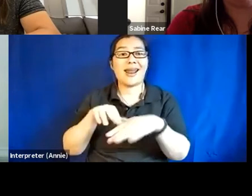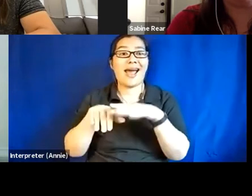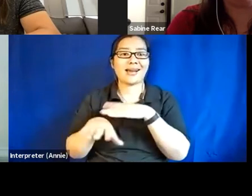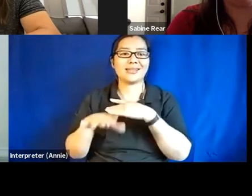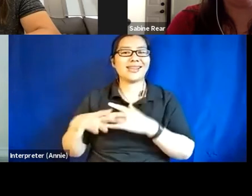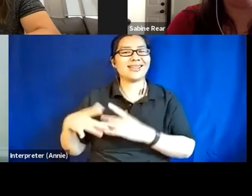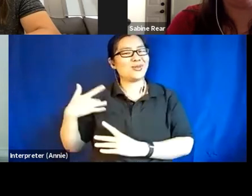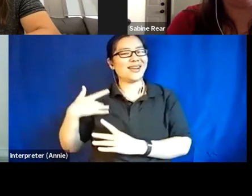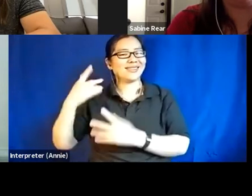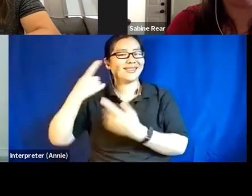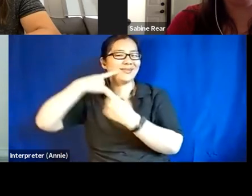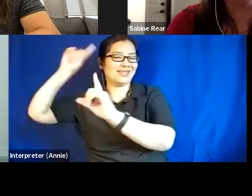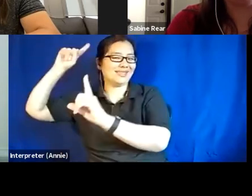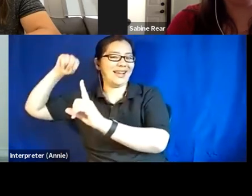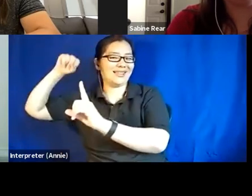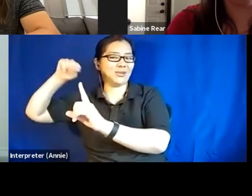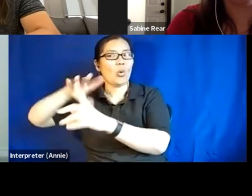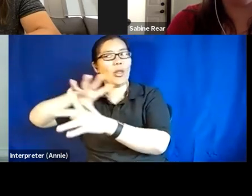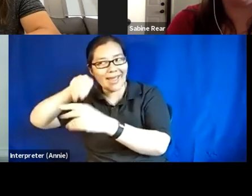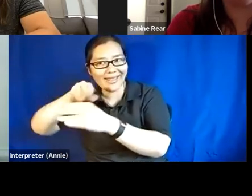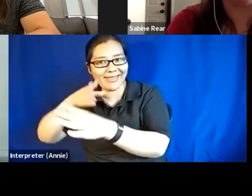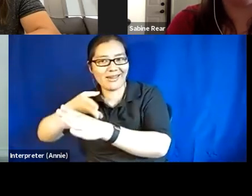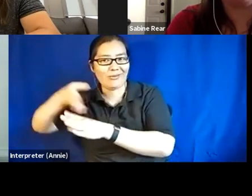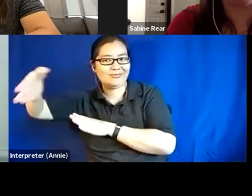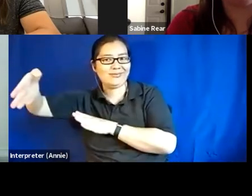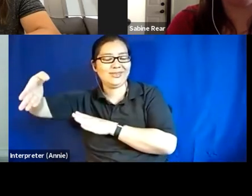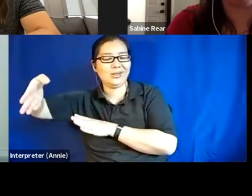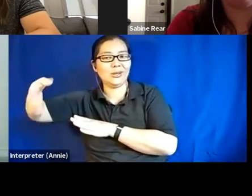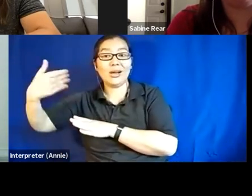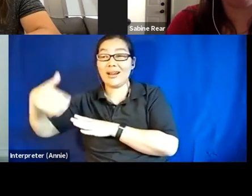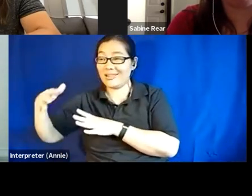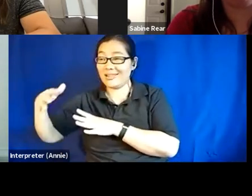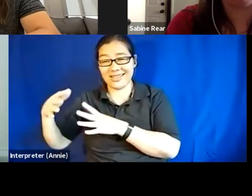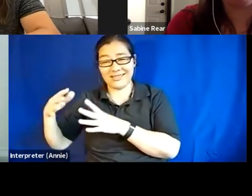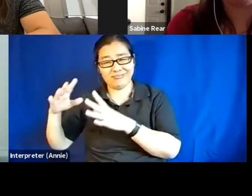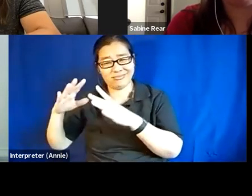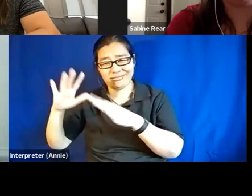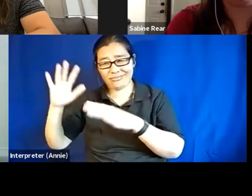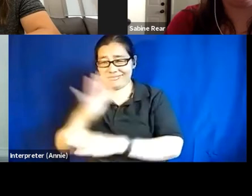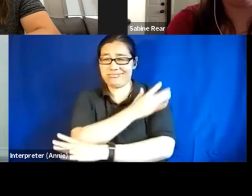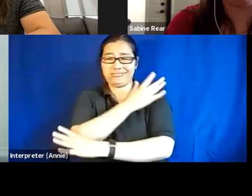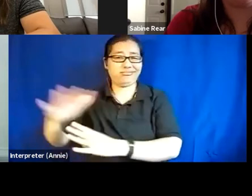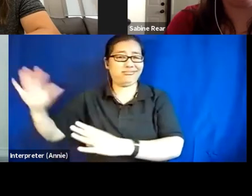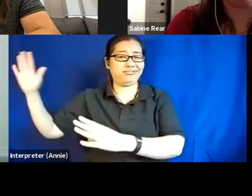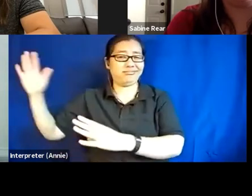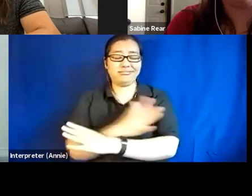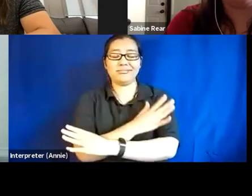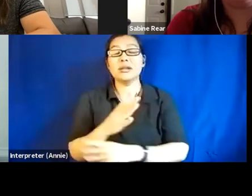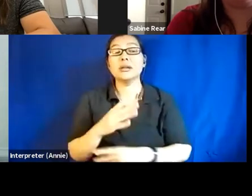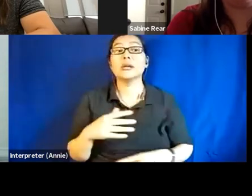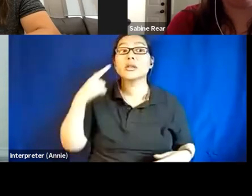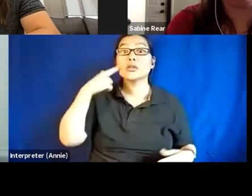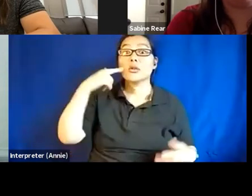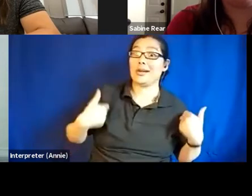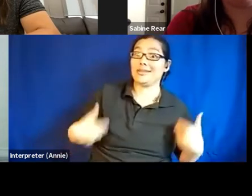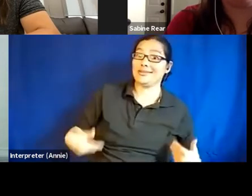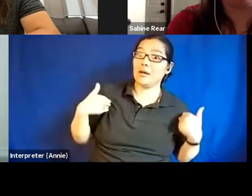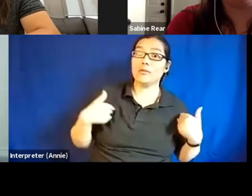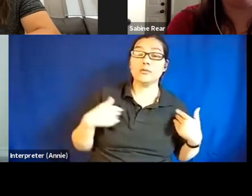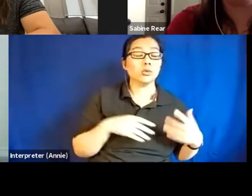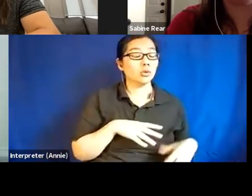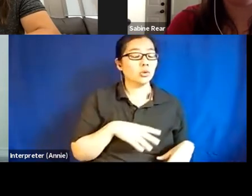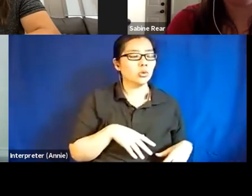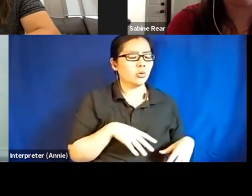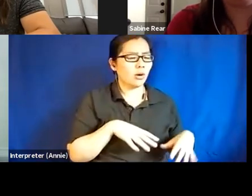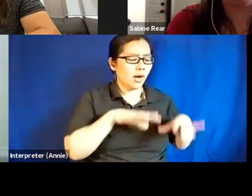in their chosen medium are, uh, boundless, right? And, so for me to be able to sit down and work in the medium